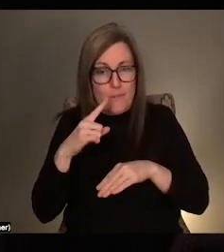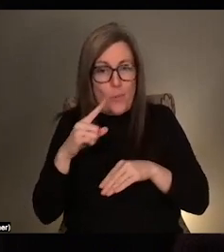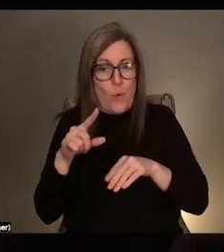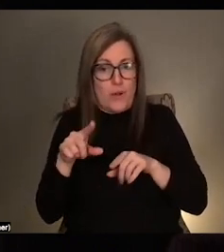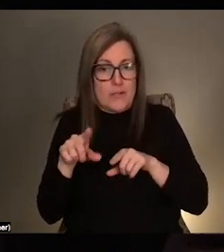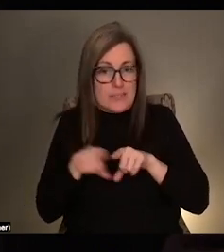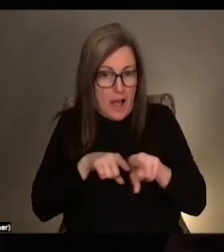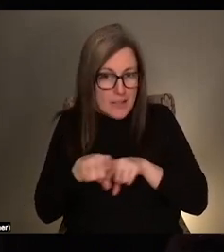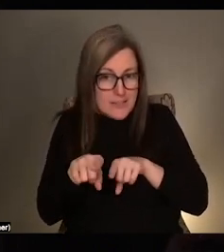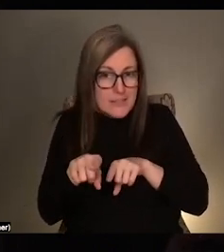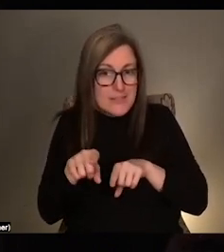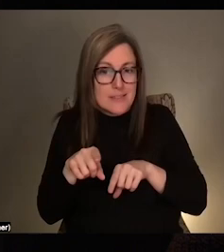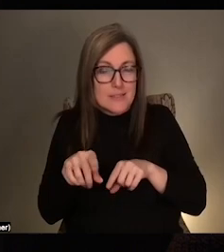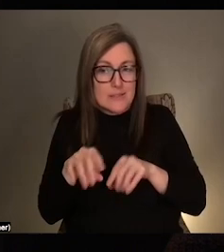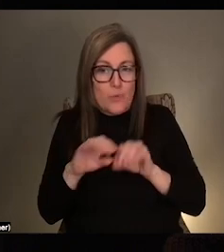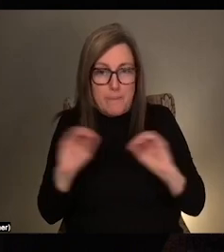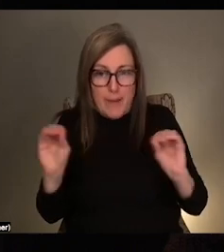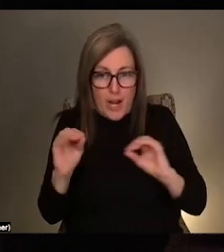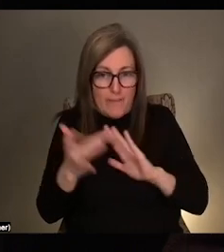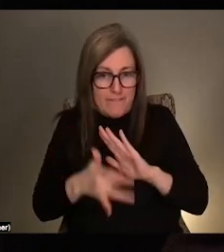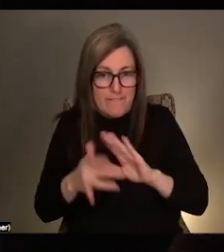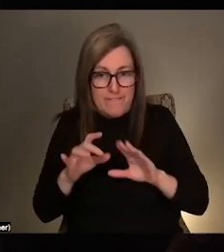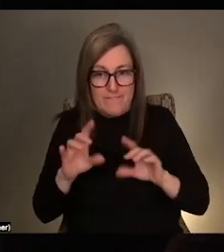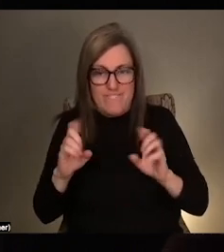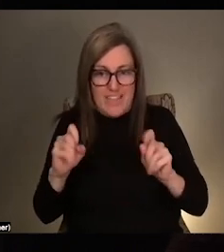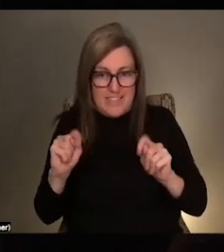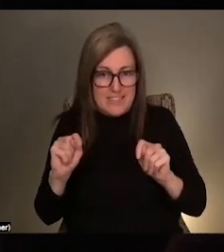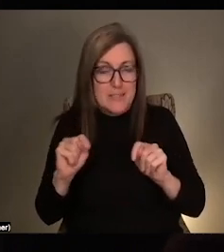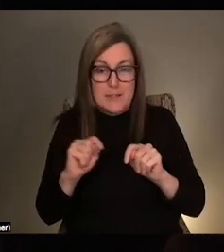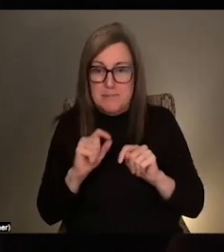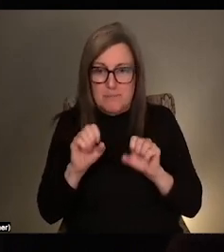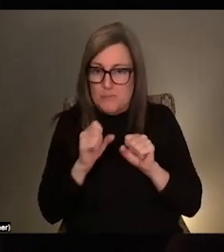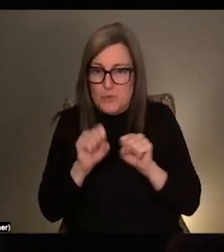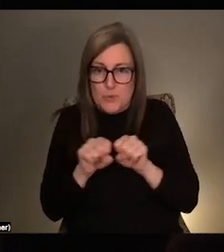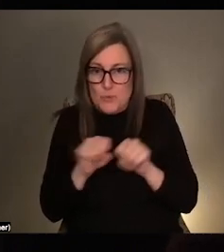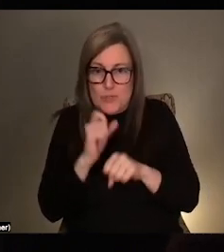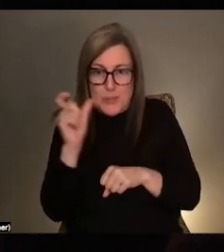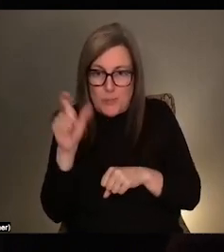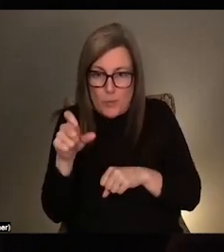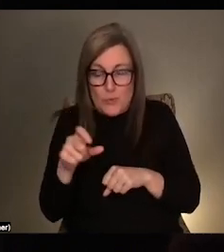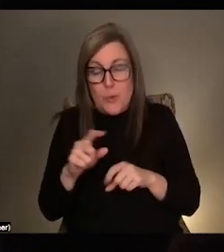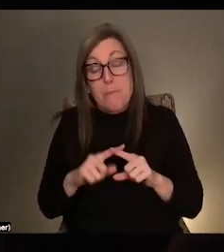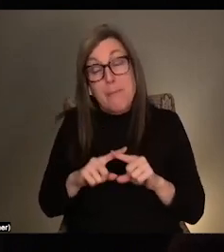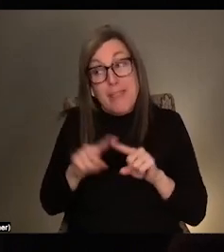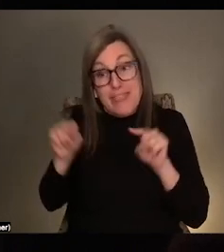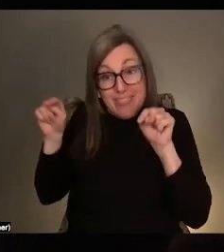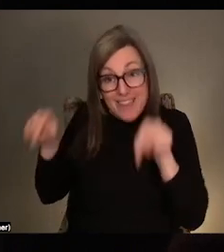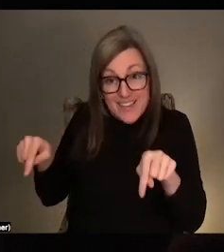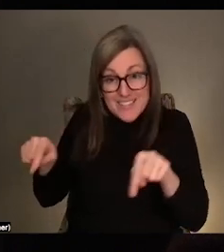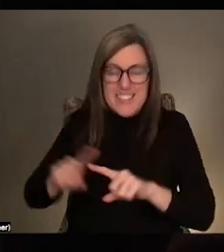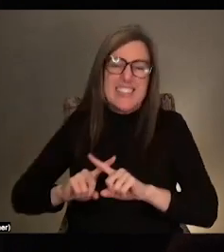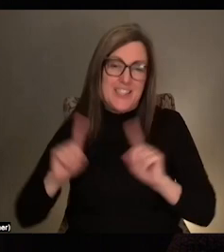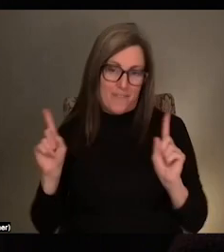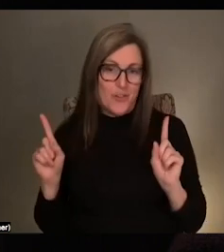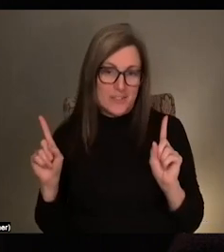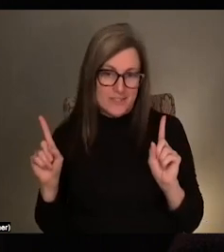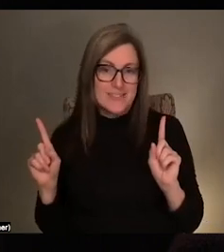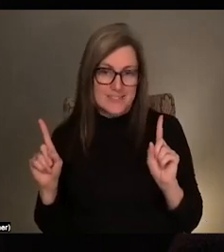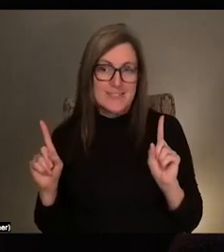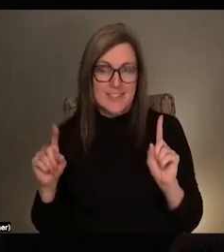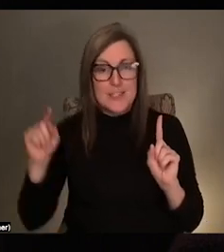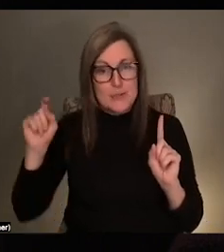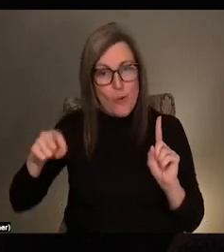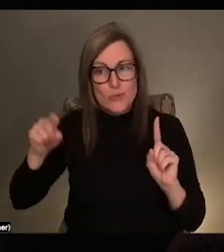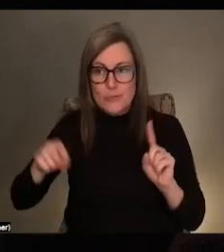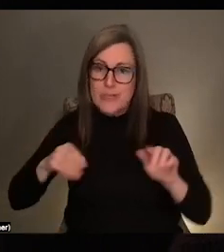wearing shoes. So this is a little bit different because it's sort of meant to be walked on and get scuffed up by people who come in